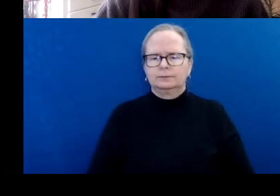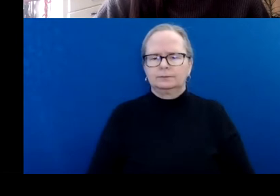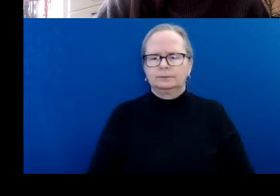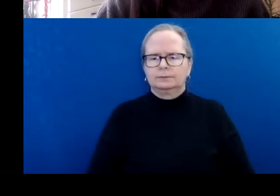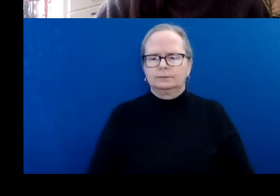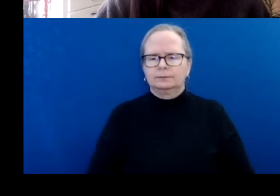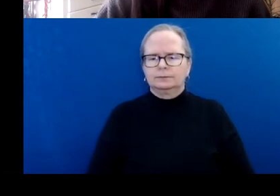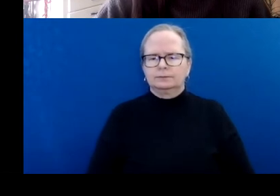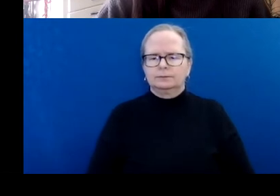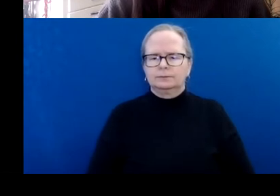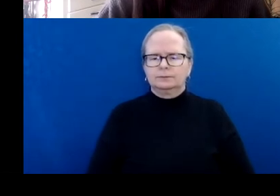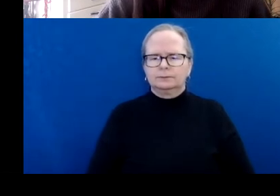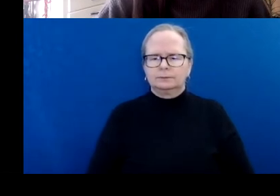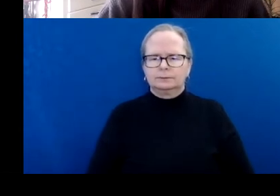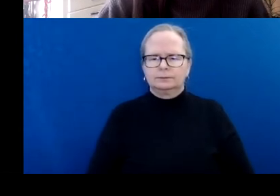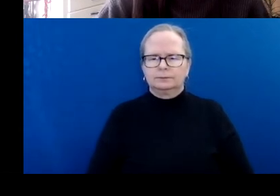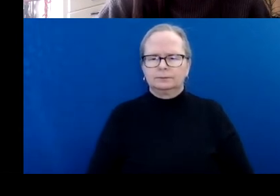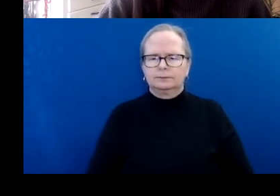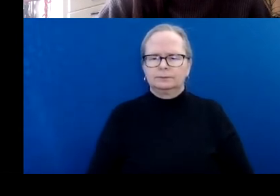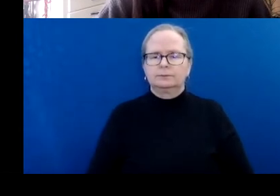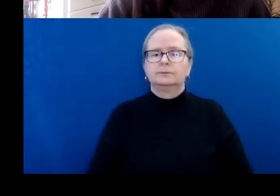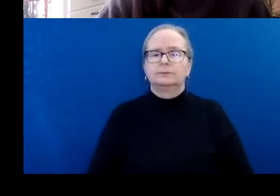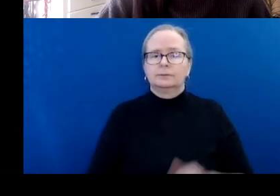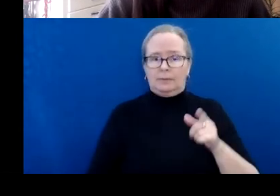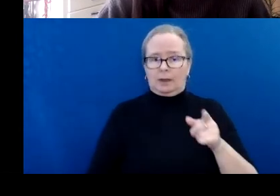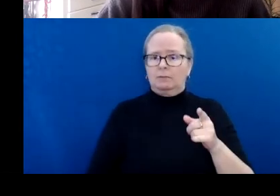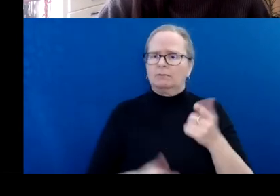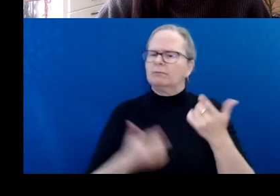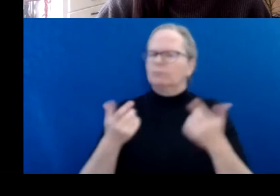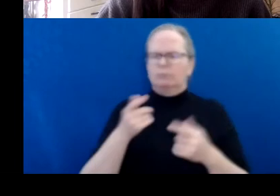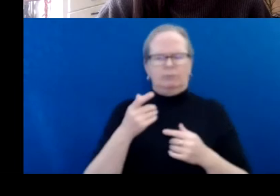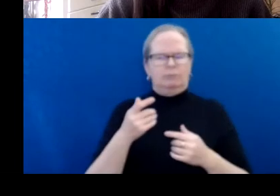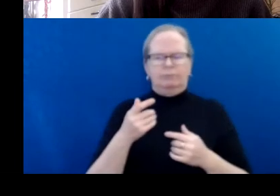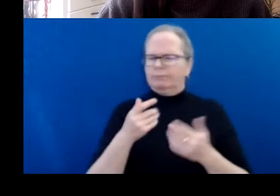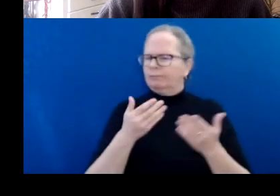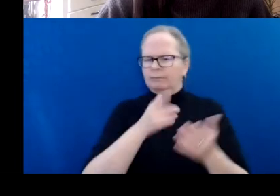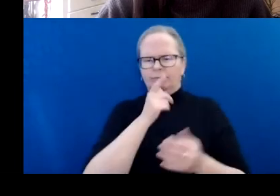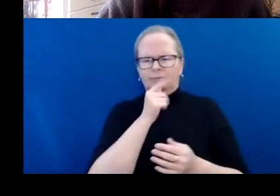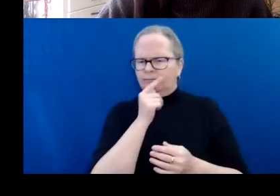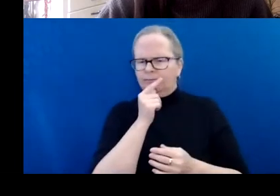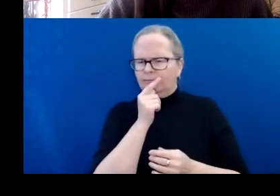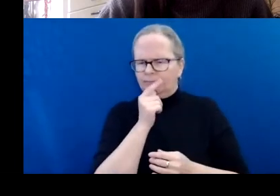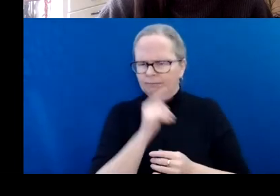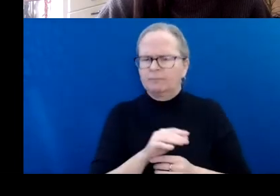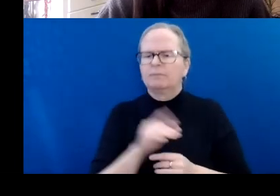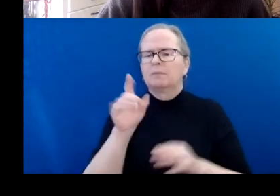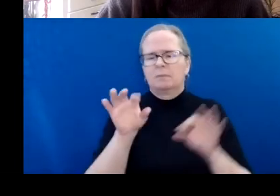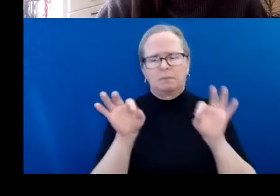Application eligibility can vary by program, so always read the guidelines for the program that you are applying to.